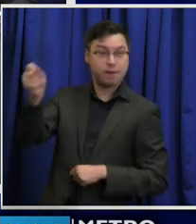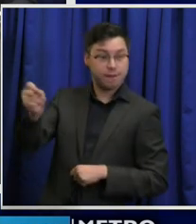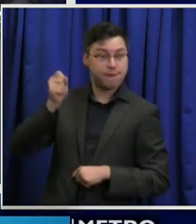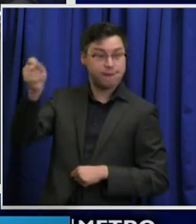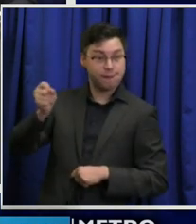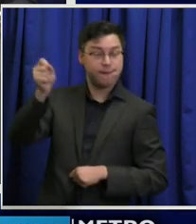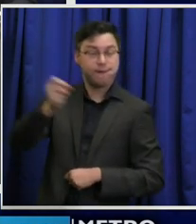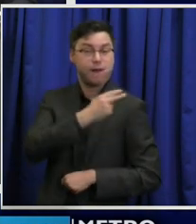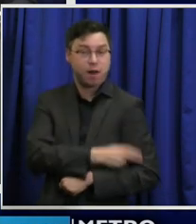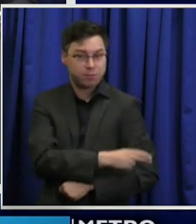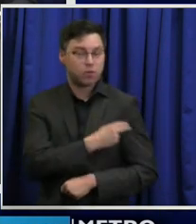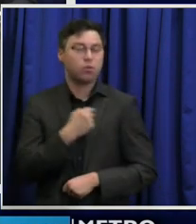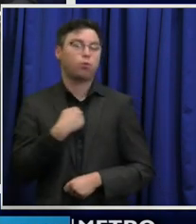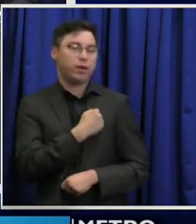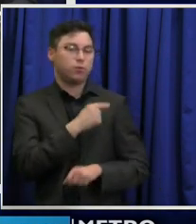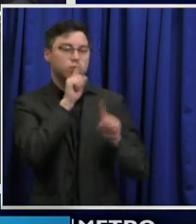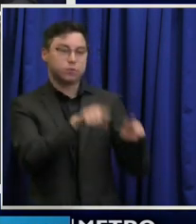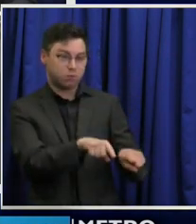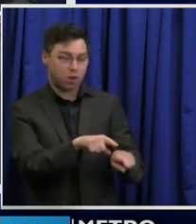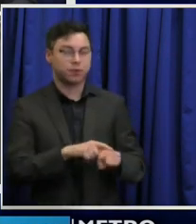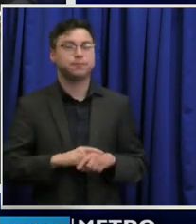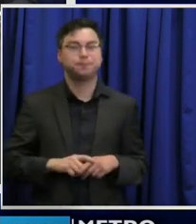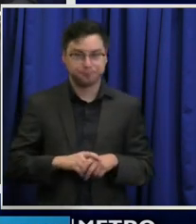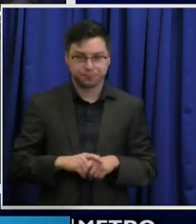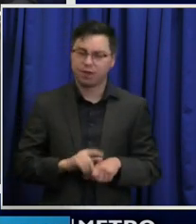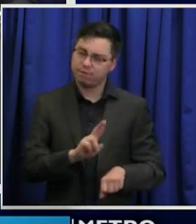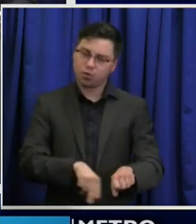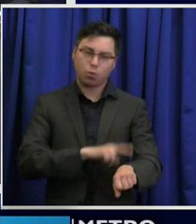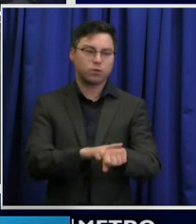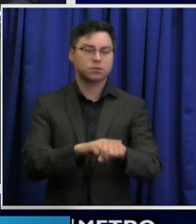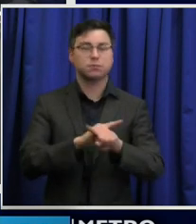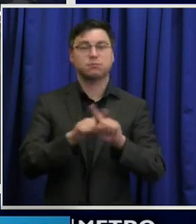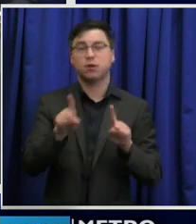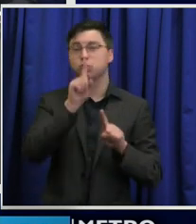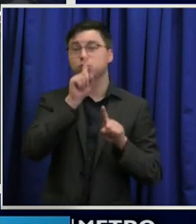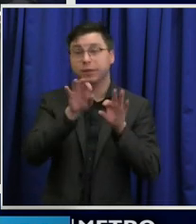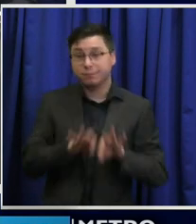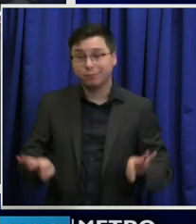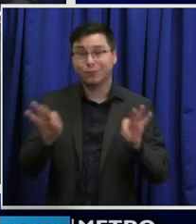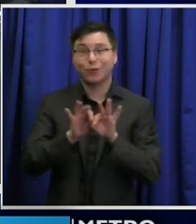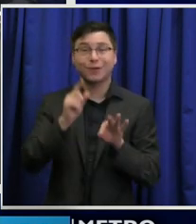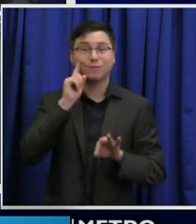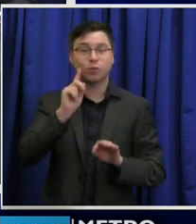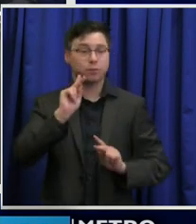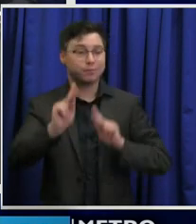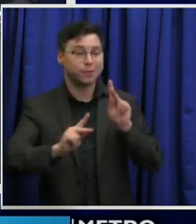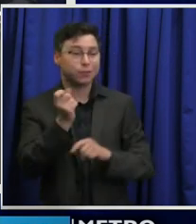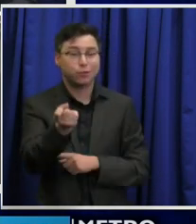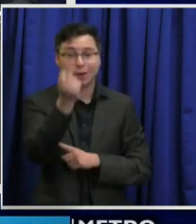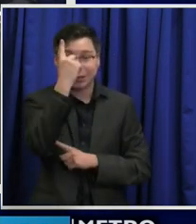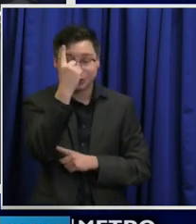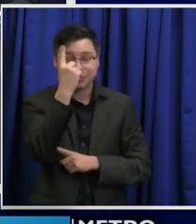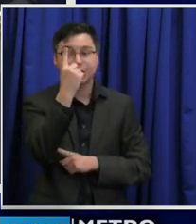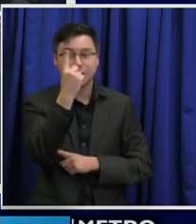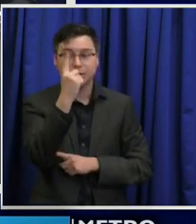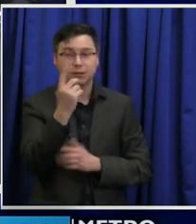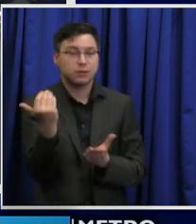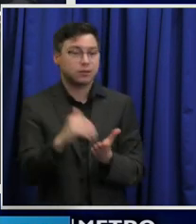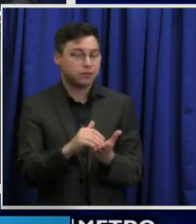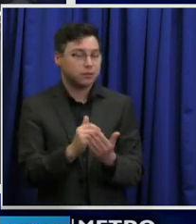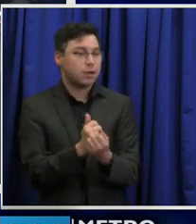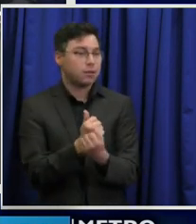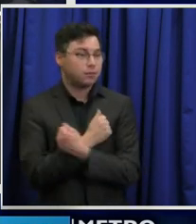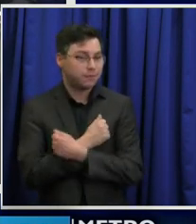that. But in the meantime, I think it's important for people to understand, um, again, I'd love Dr.